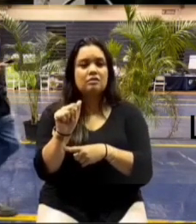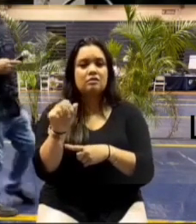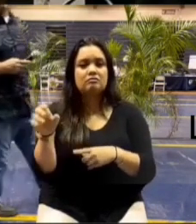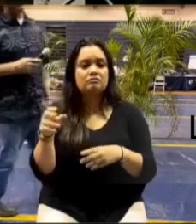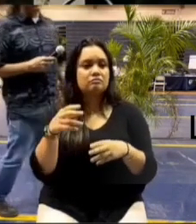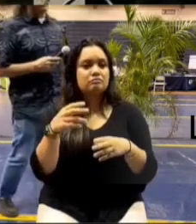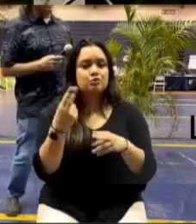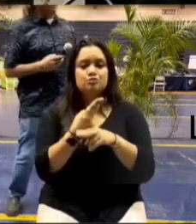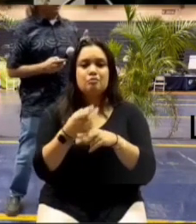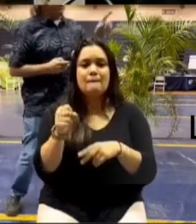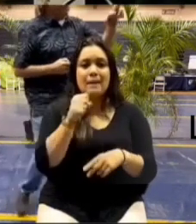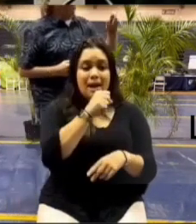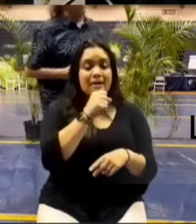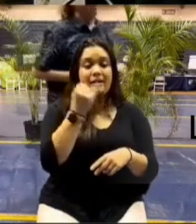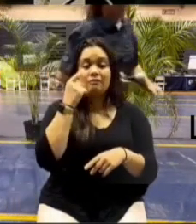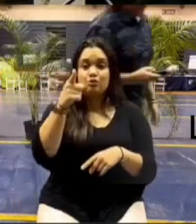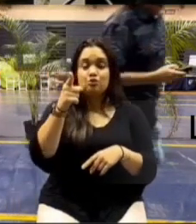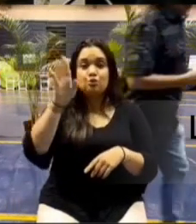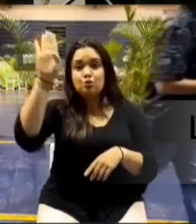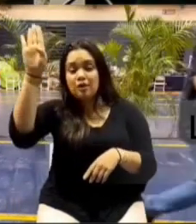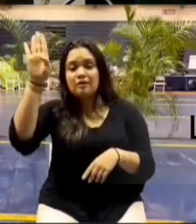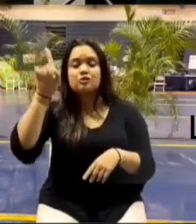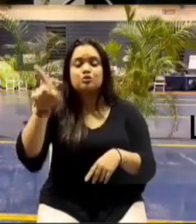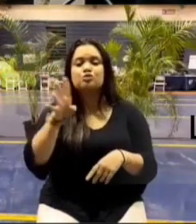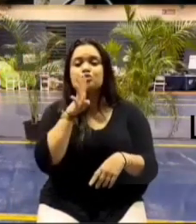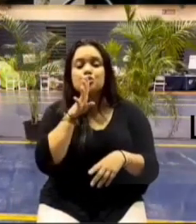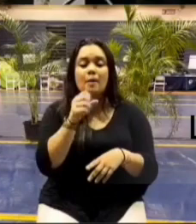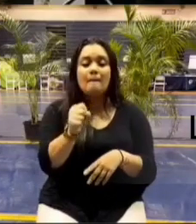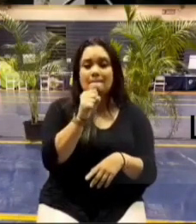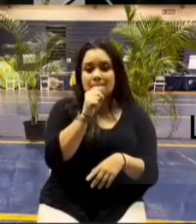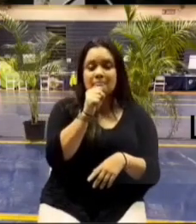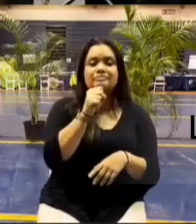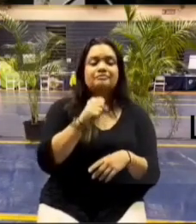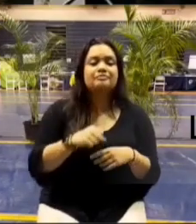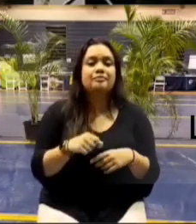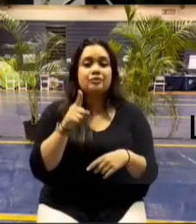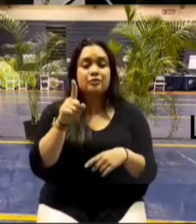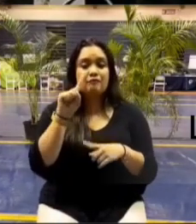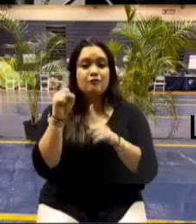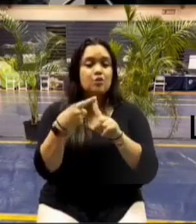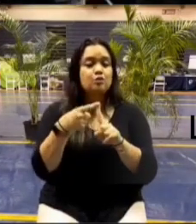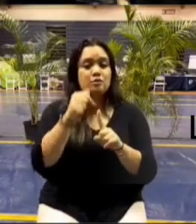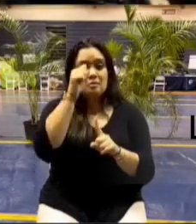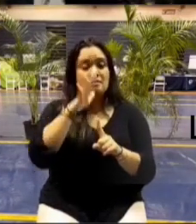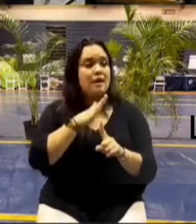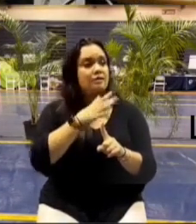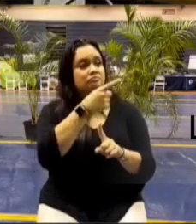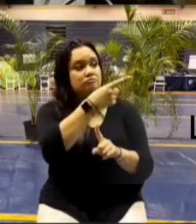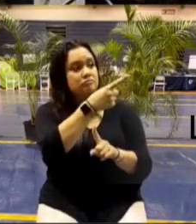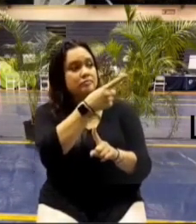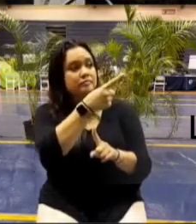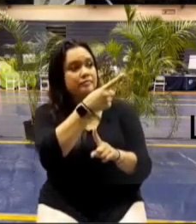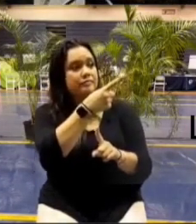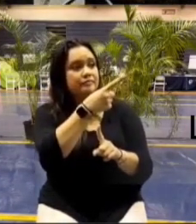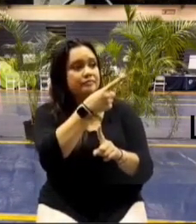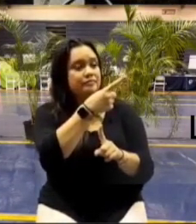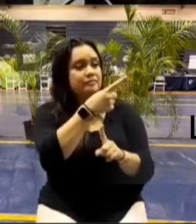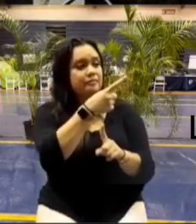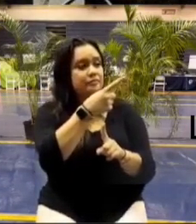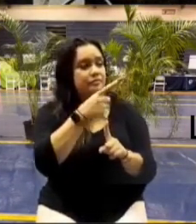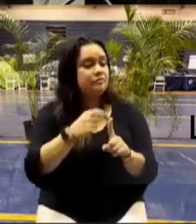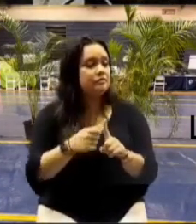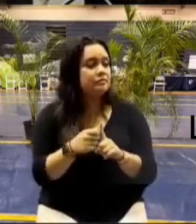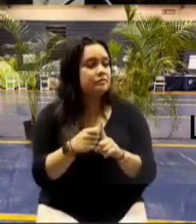your hand um and speak into the mic so we'll go first to this gentleman here and then uh the woman